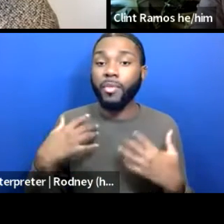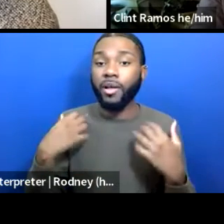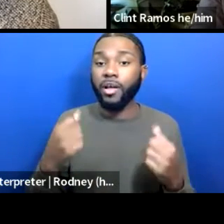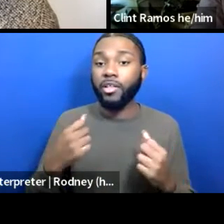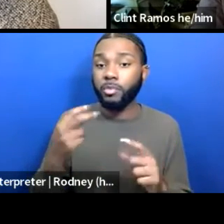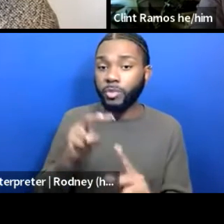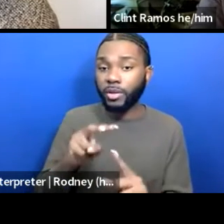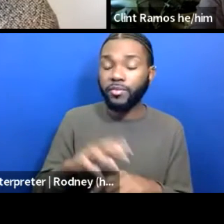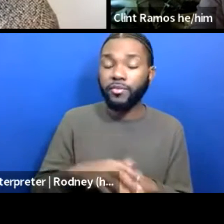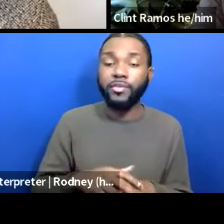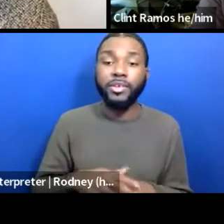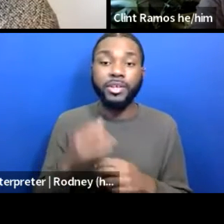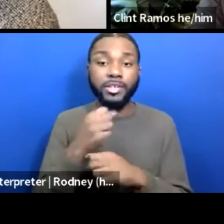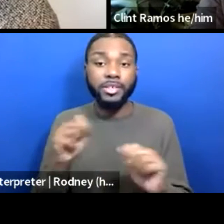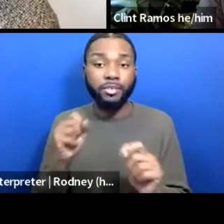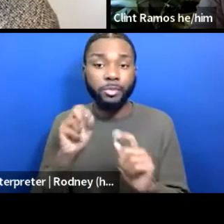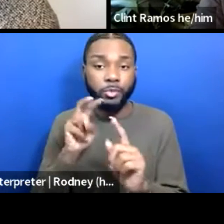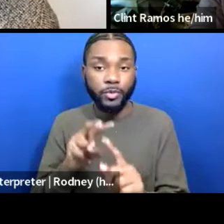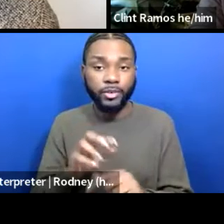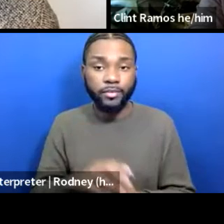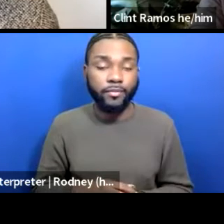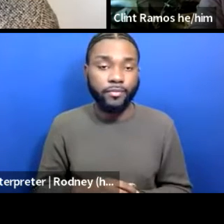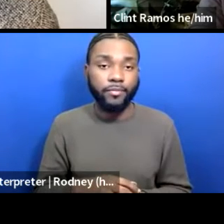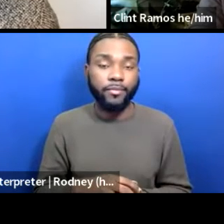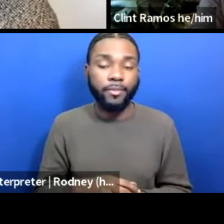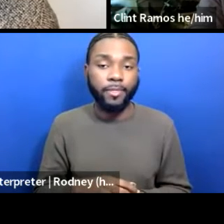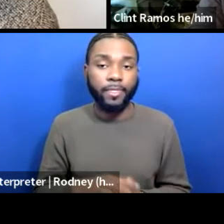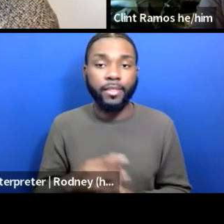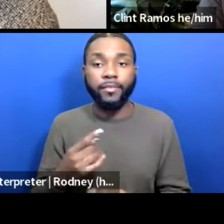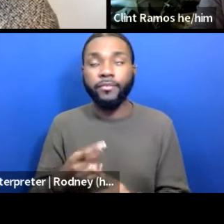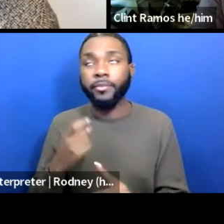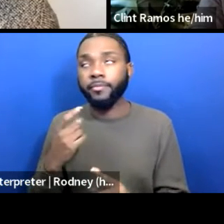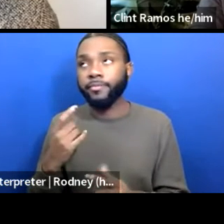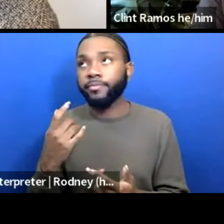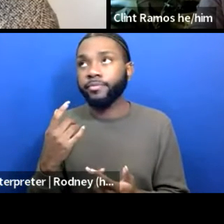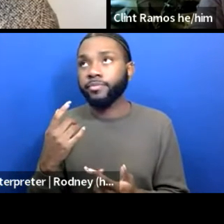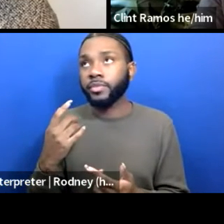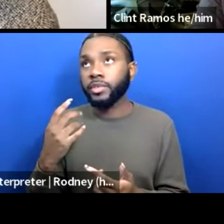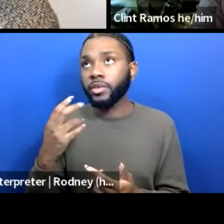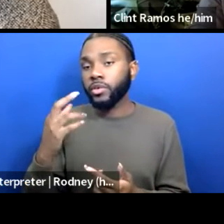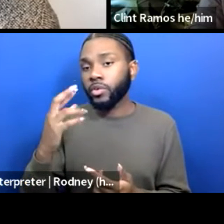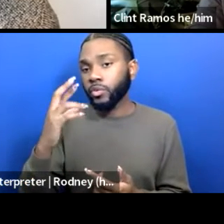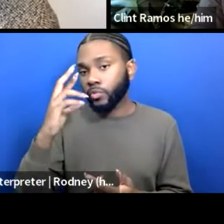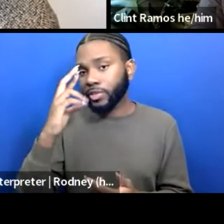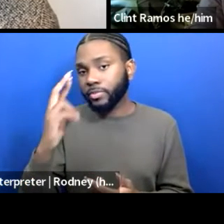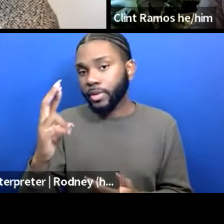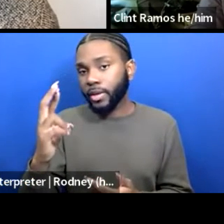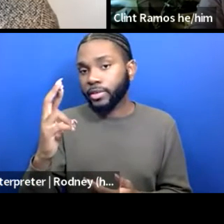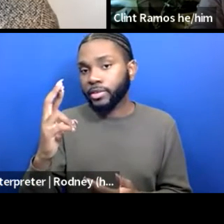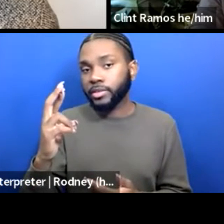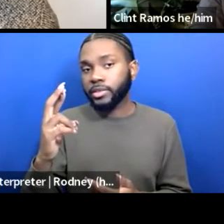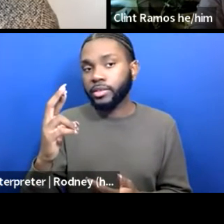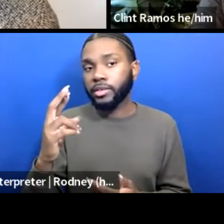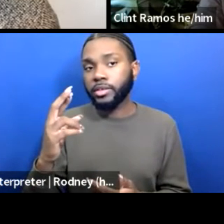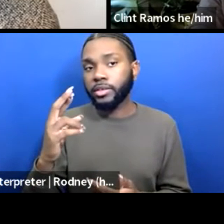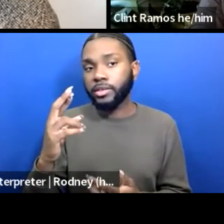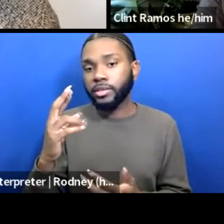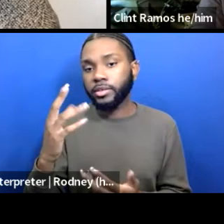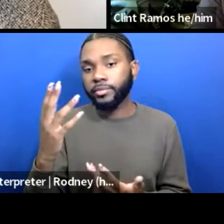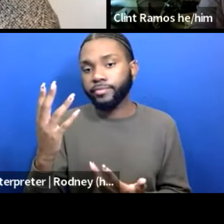a safety perspective, from a respect and, you know,